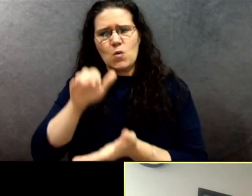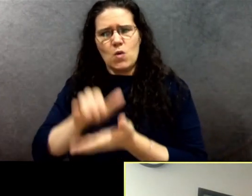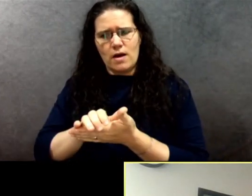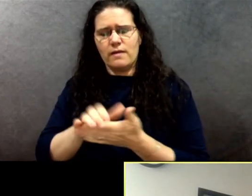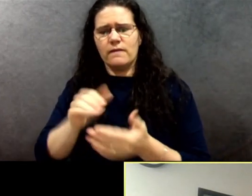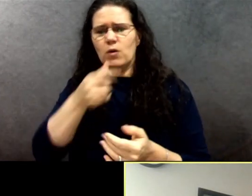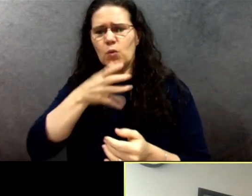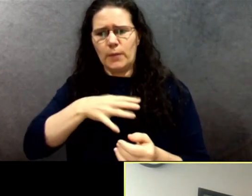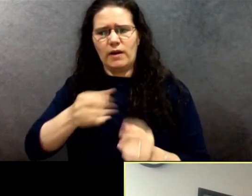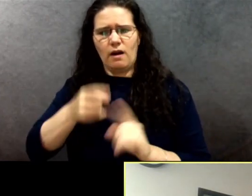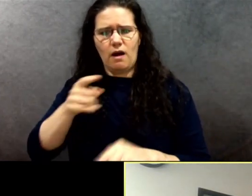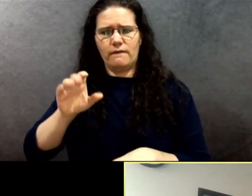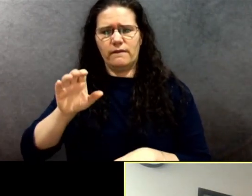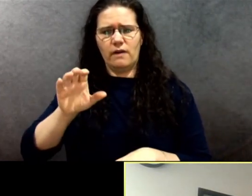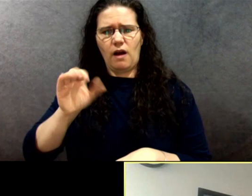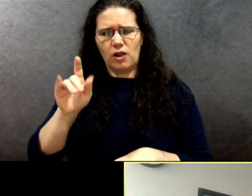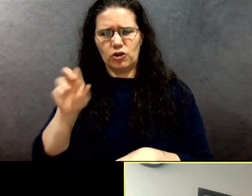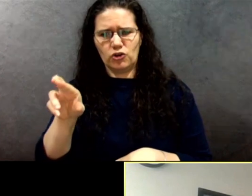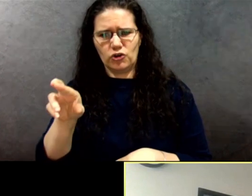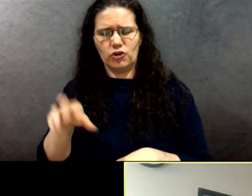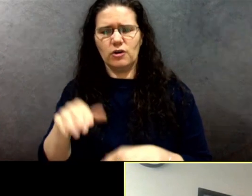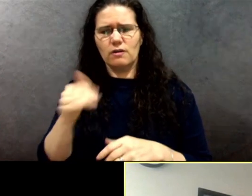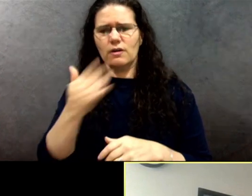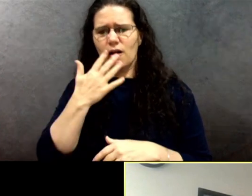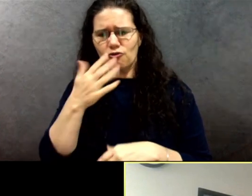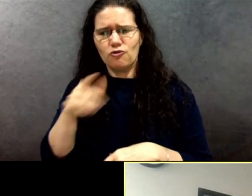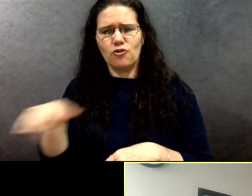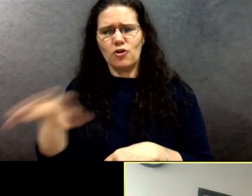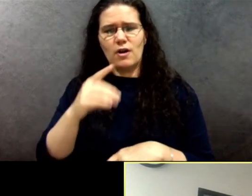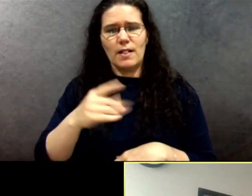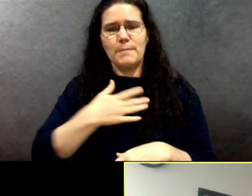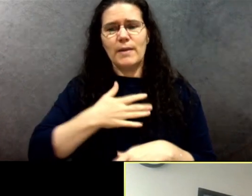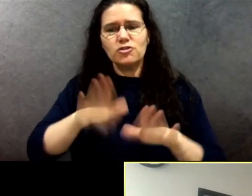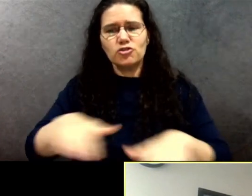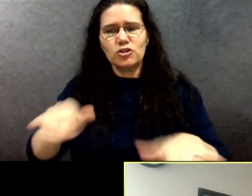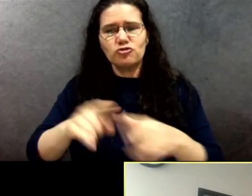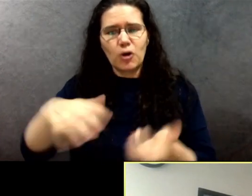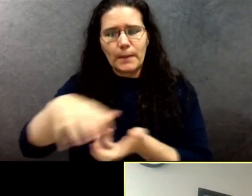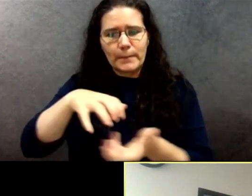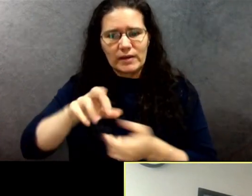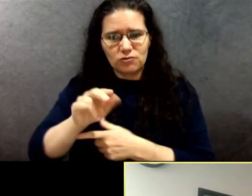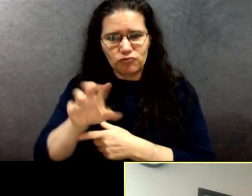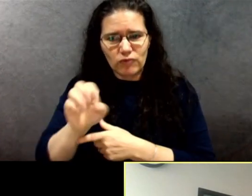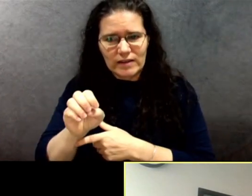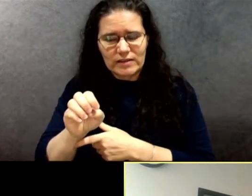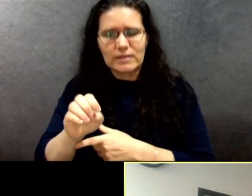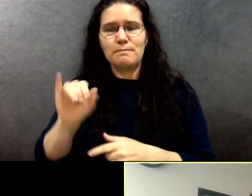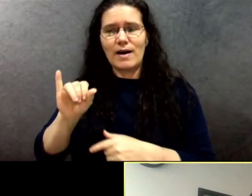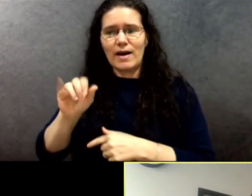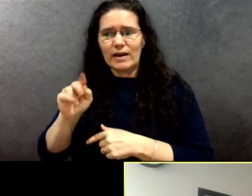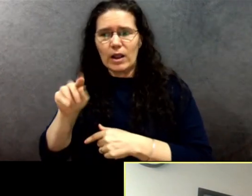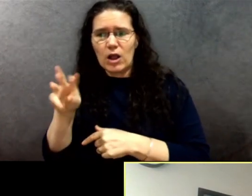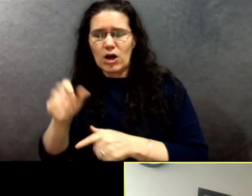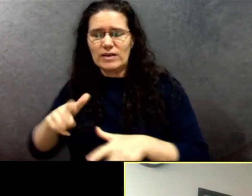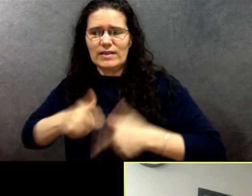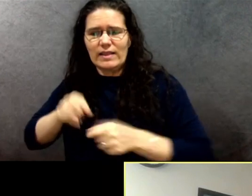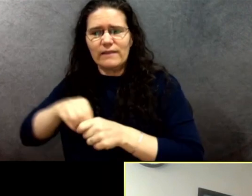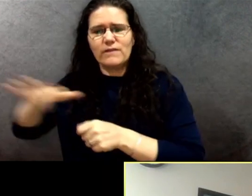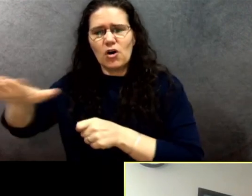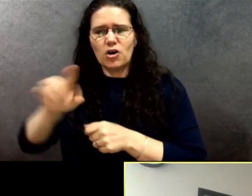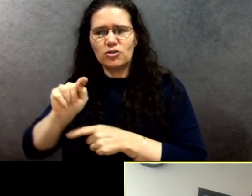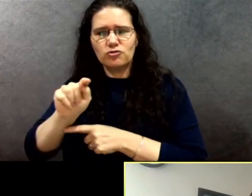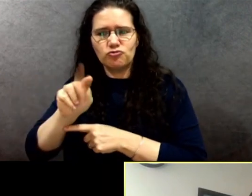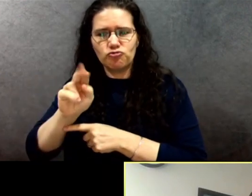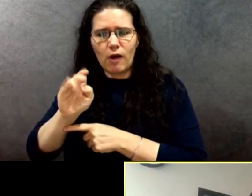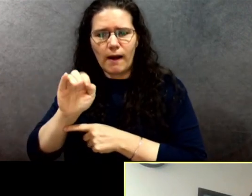race. My in-laws live on tribal land. We celebrate that native heritage. I look forward to mending the harm done